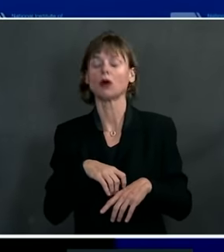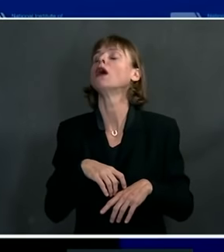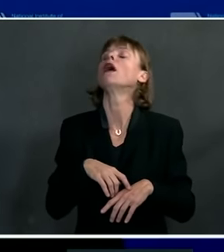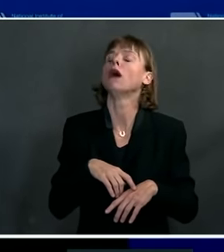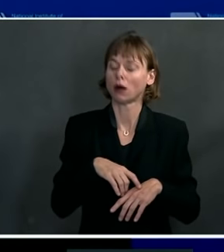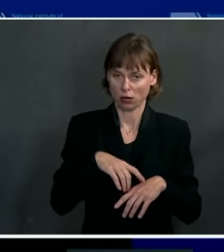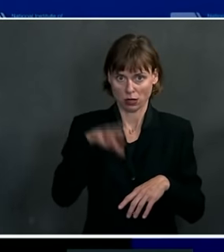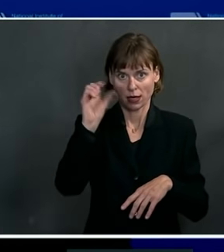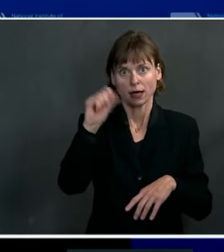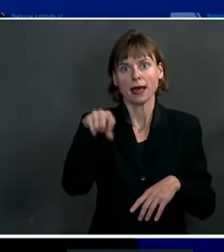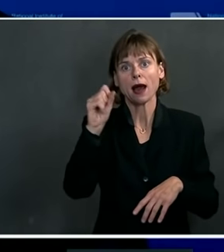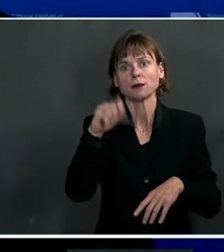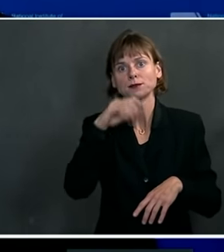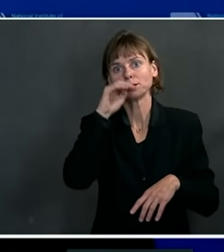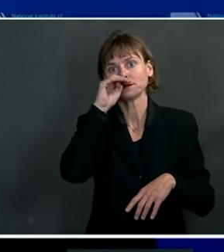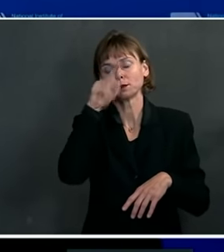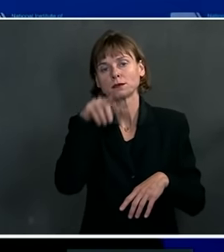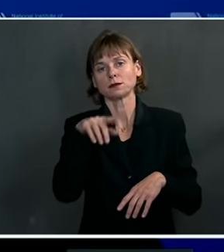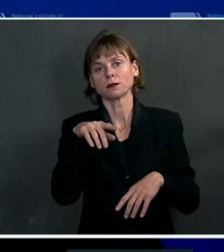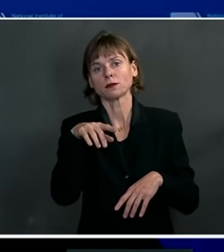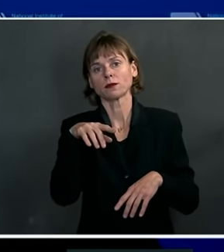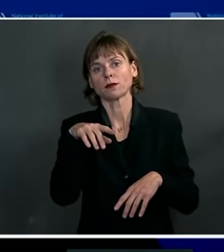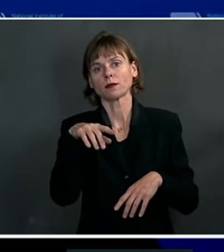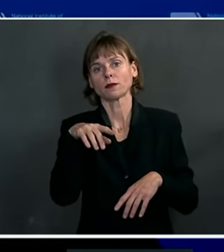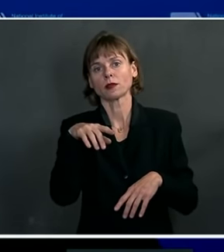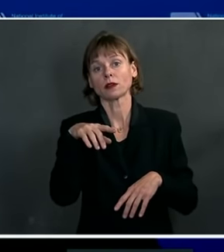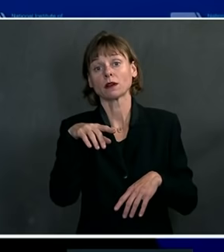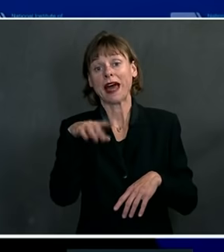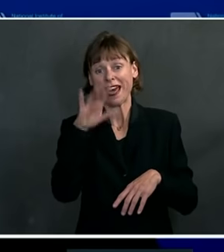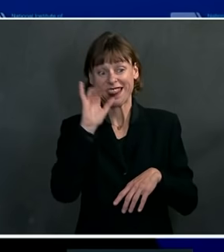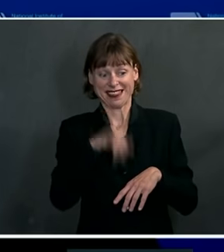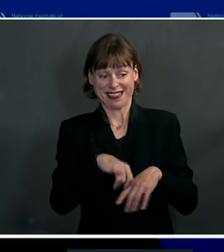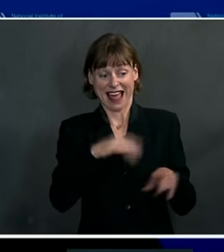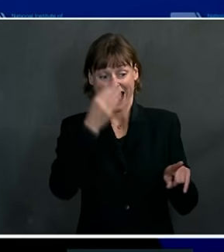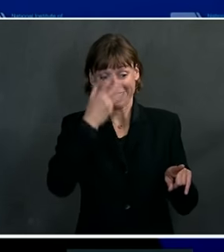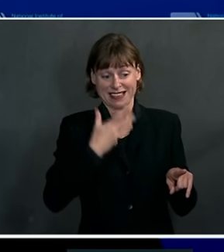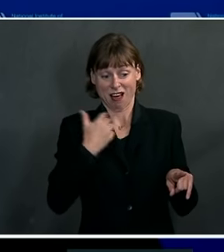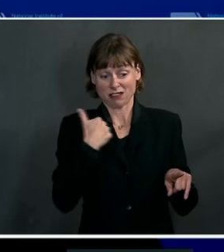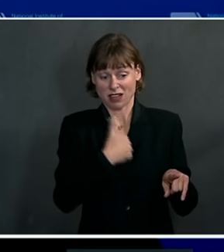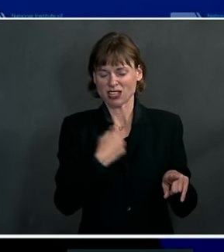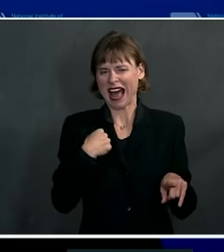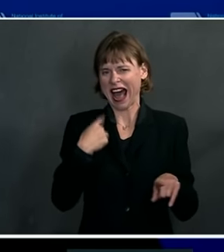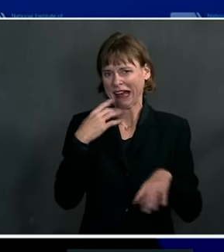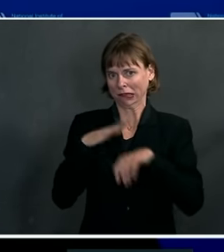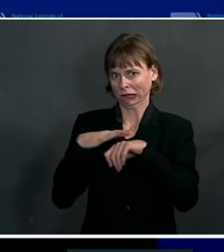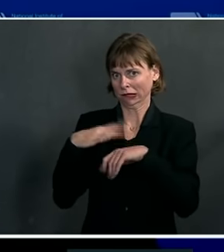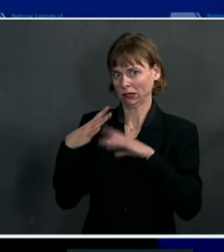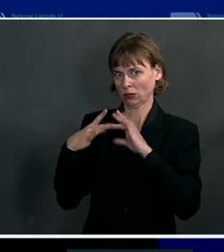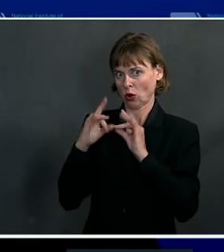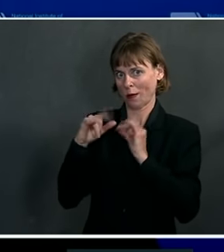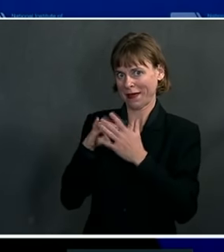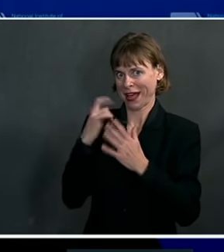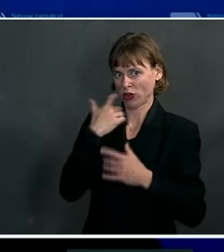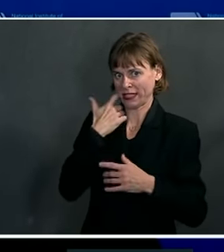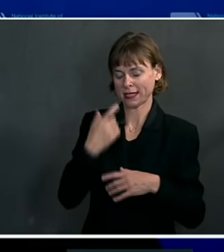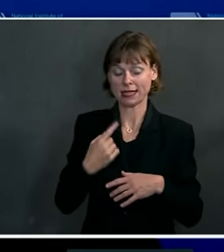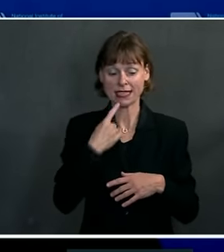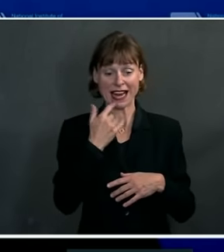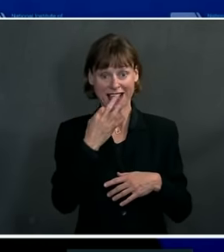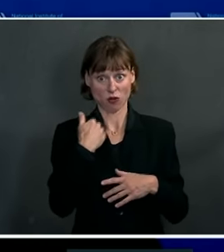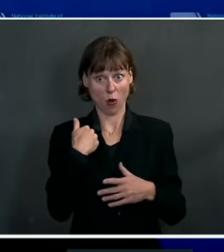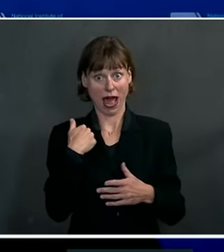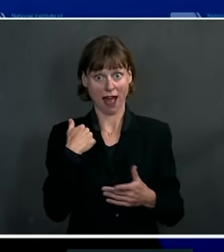Well, what it tells us is what I alluded to in one of my prior comments, that when you have a significant amount, and we